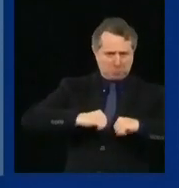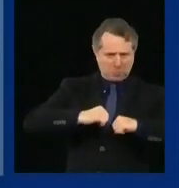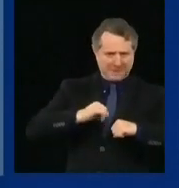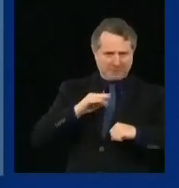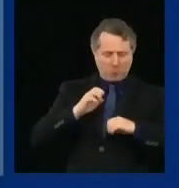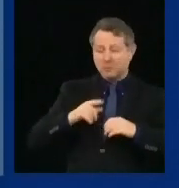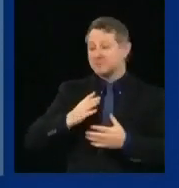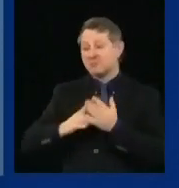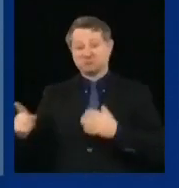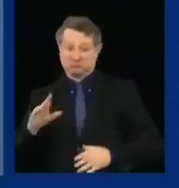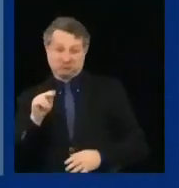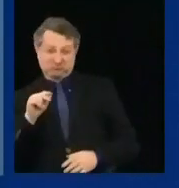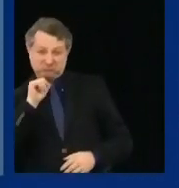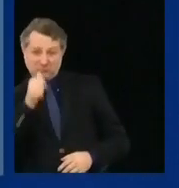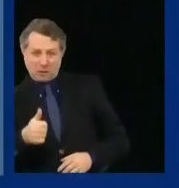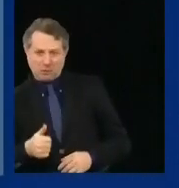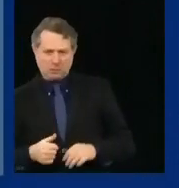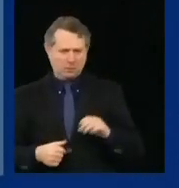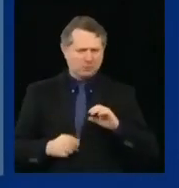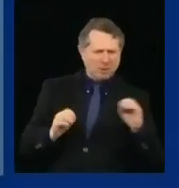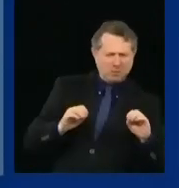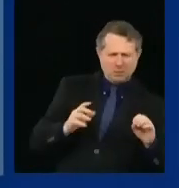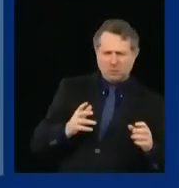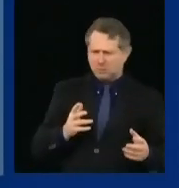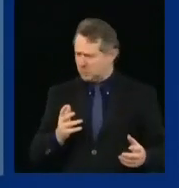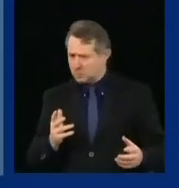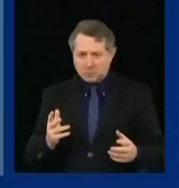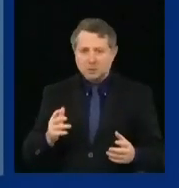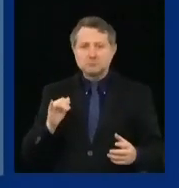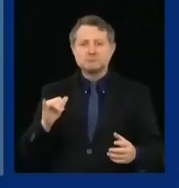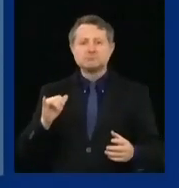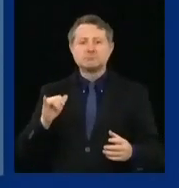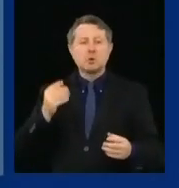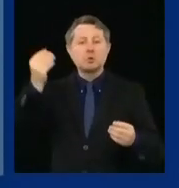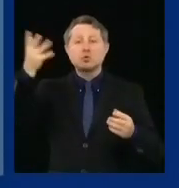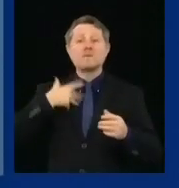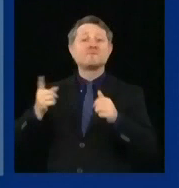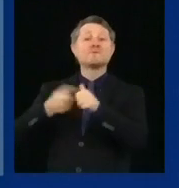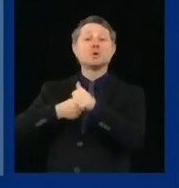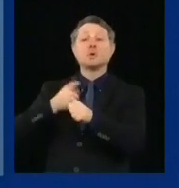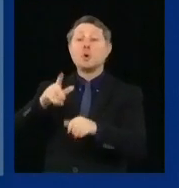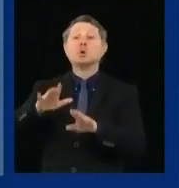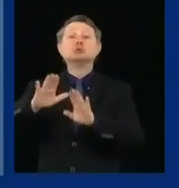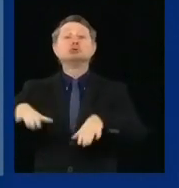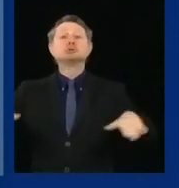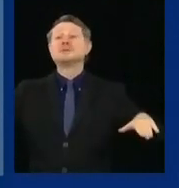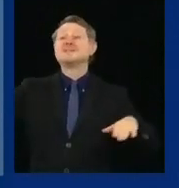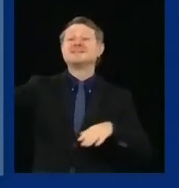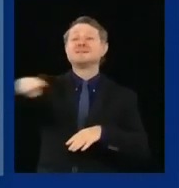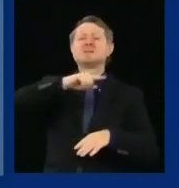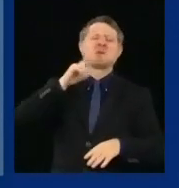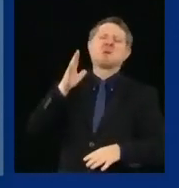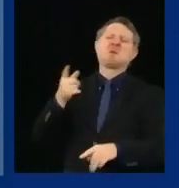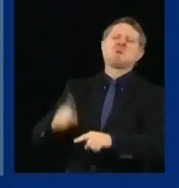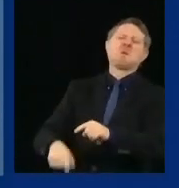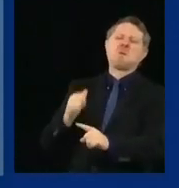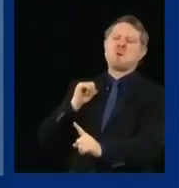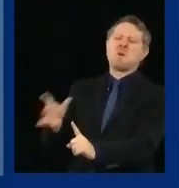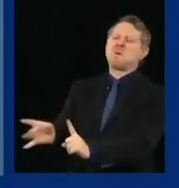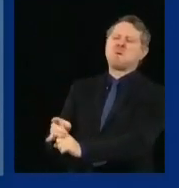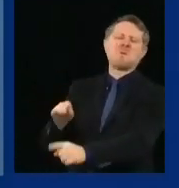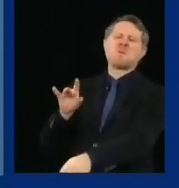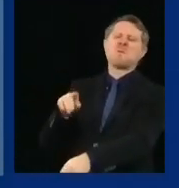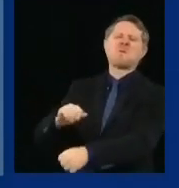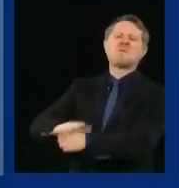Then we were told children are not affected by COVID virus. Great.